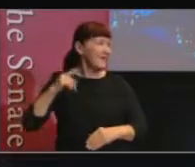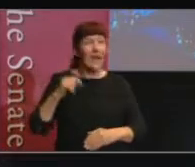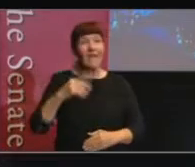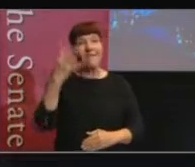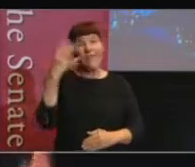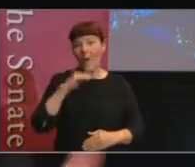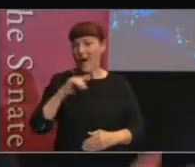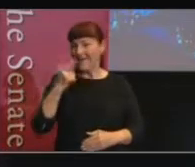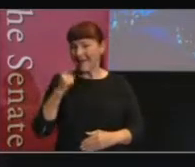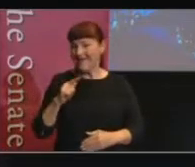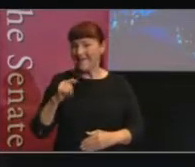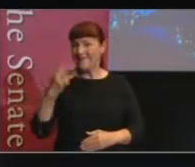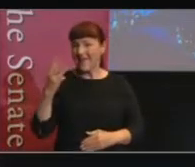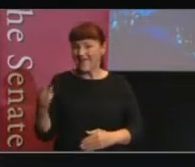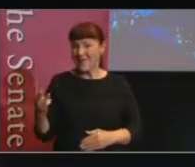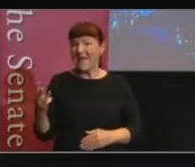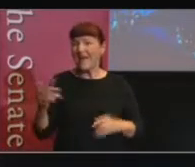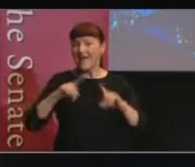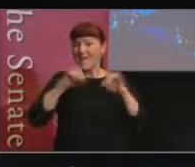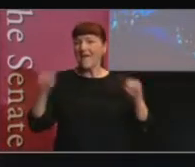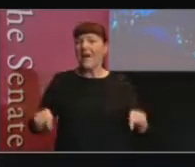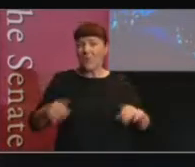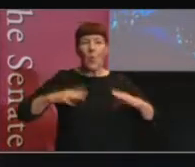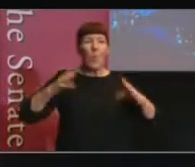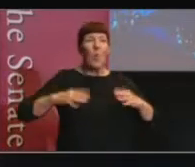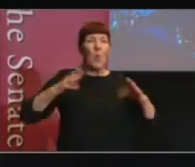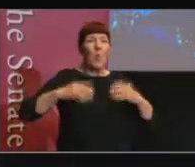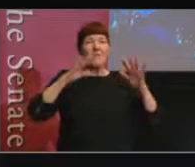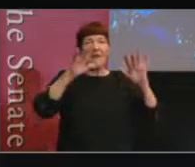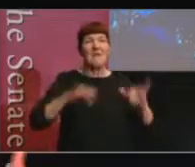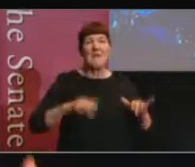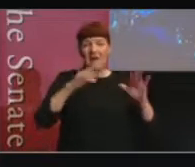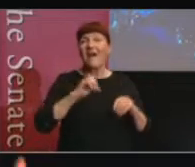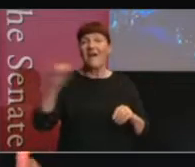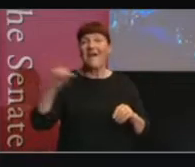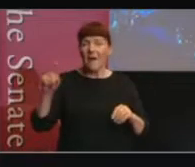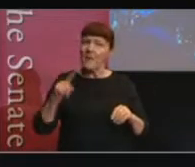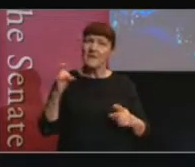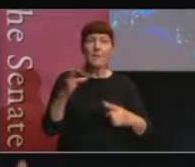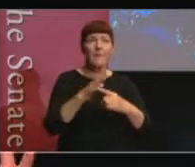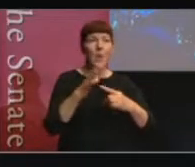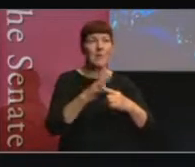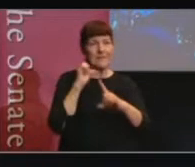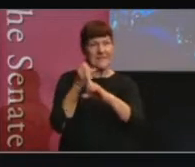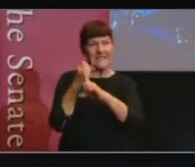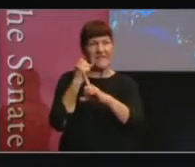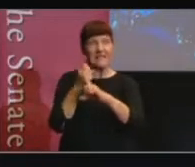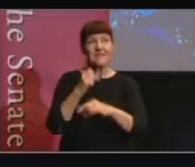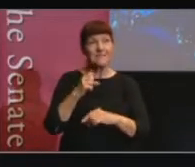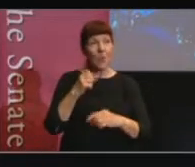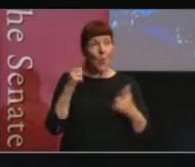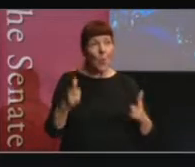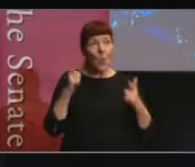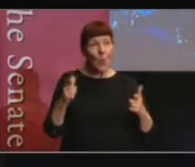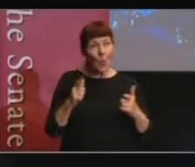473 form letters. Those things matter. Those they suggest that a shift is happening in the